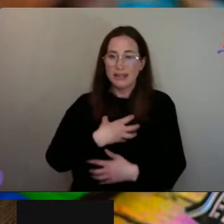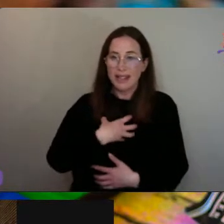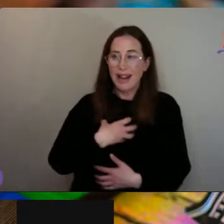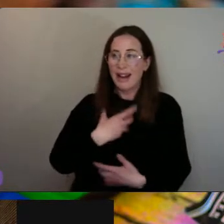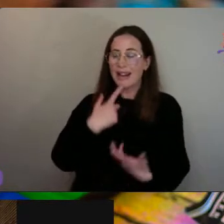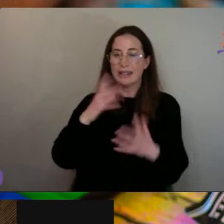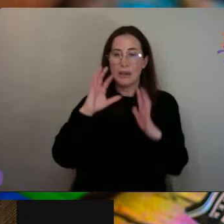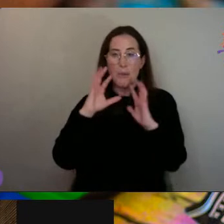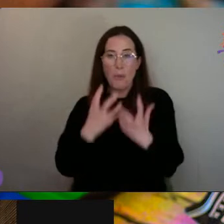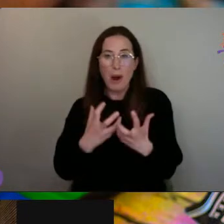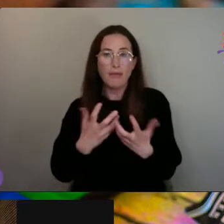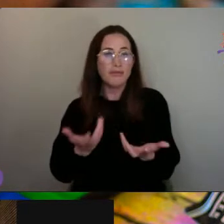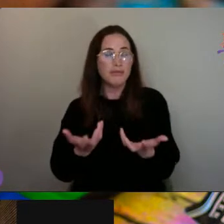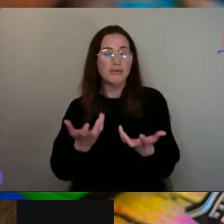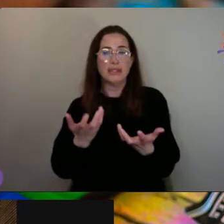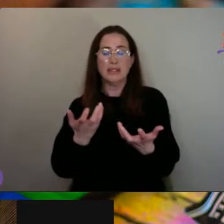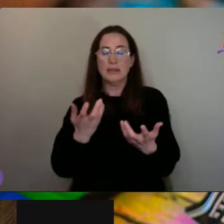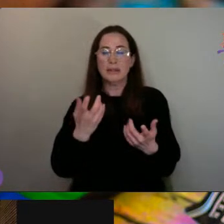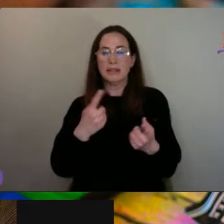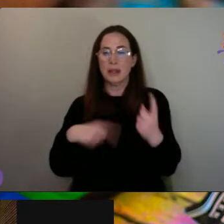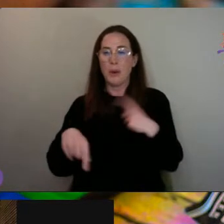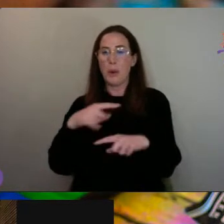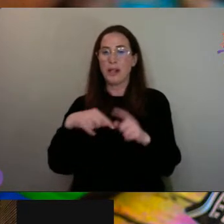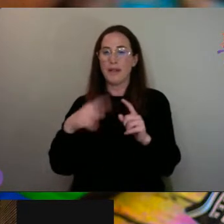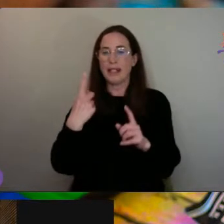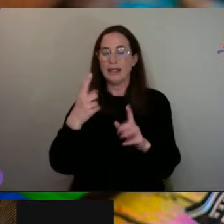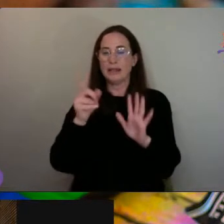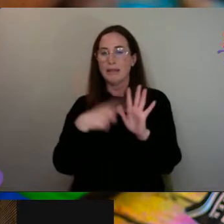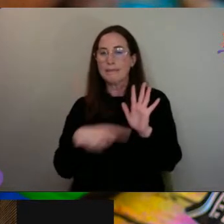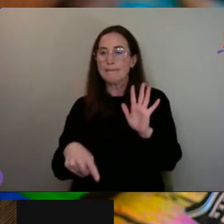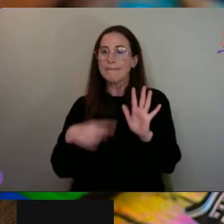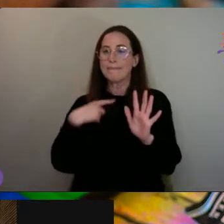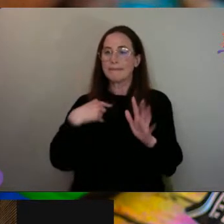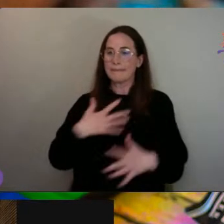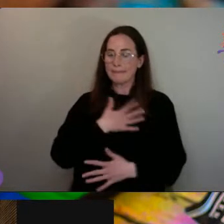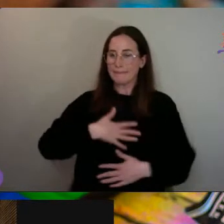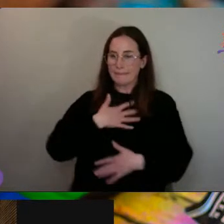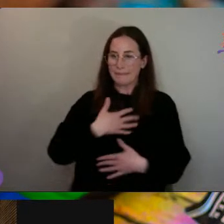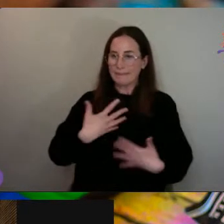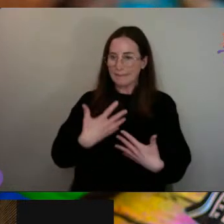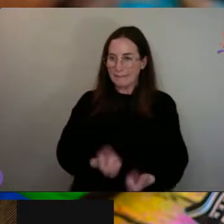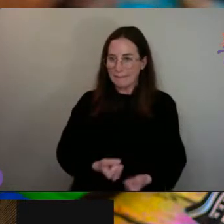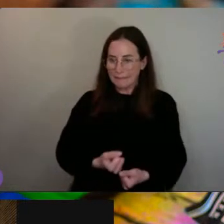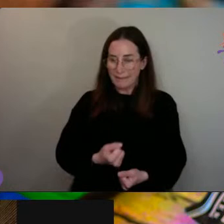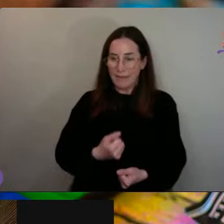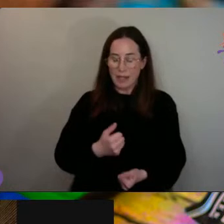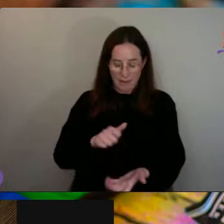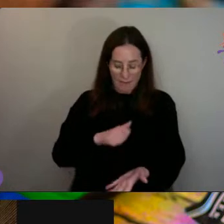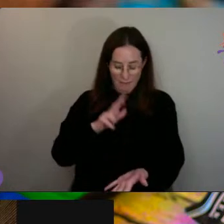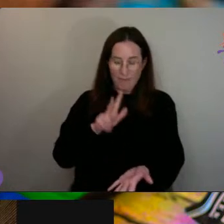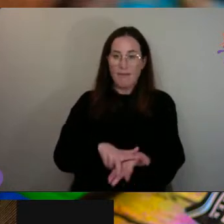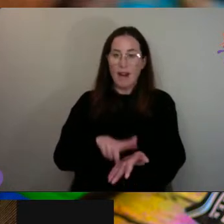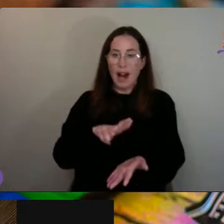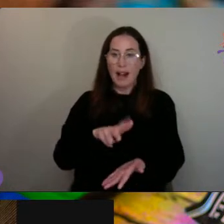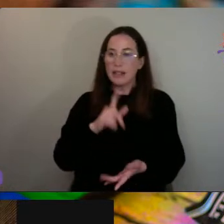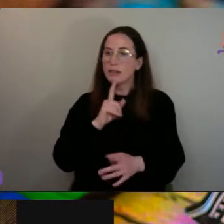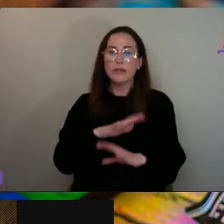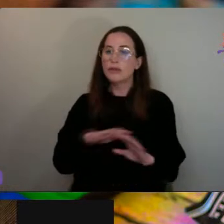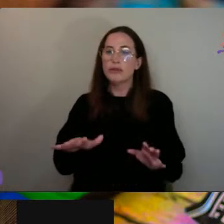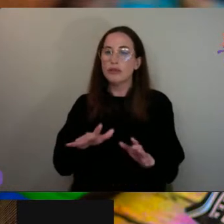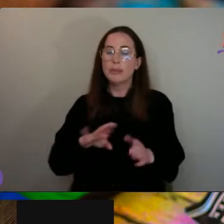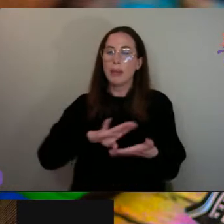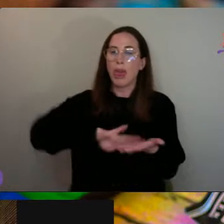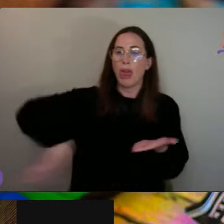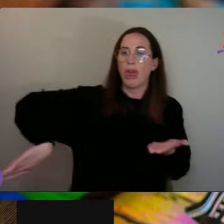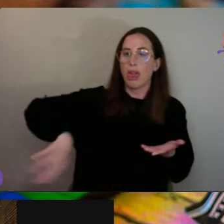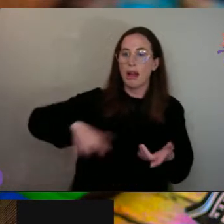about things. these are all signals that these emotions that you're feeling that aren't are valid and they shouldn't be invalidated because